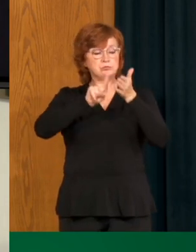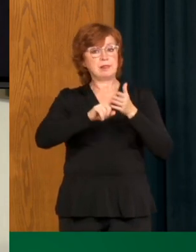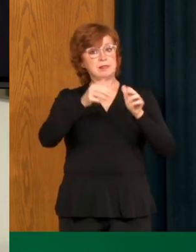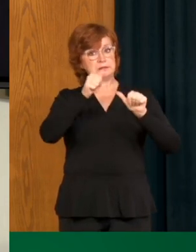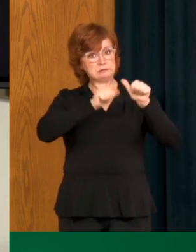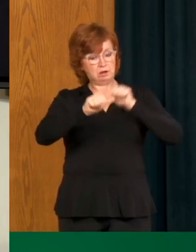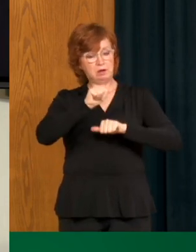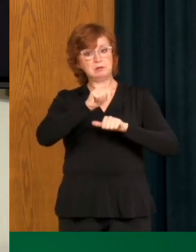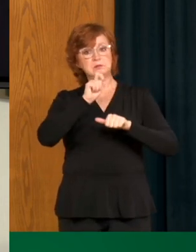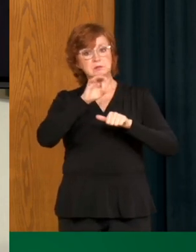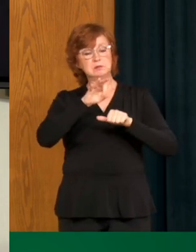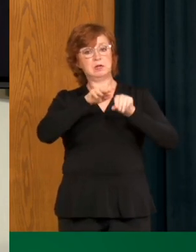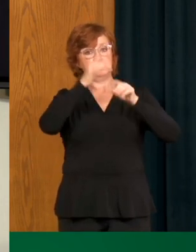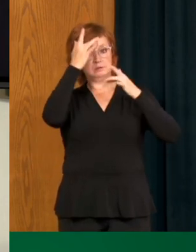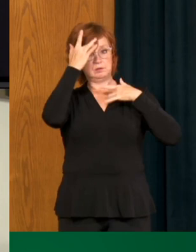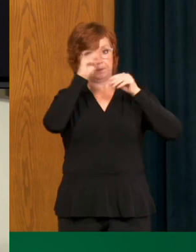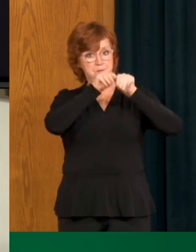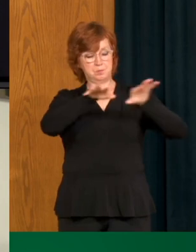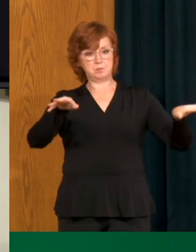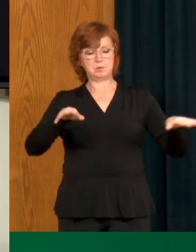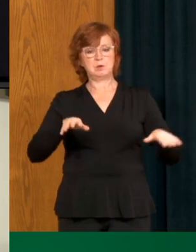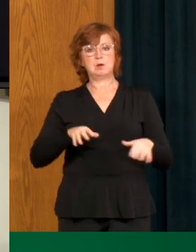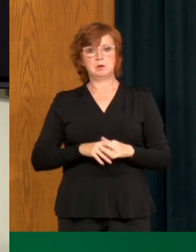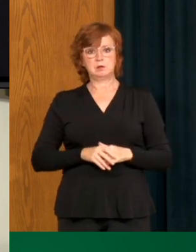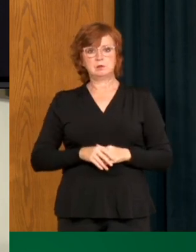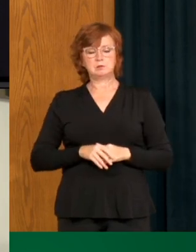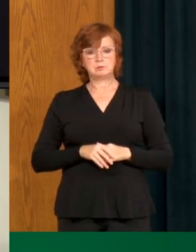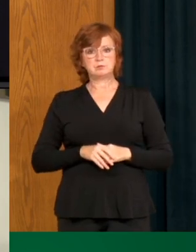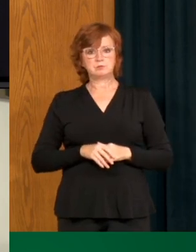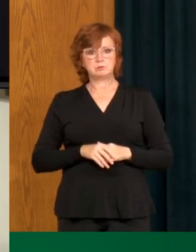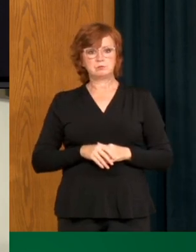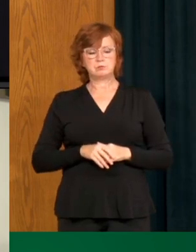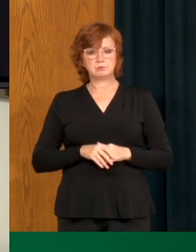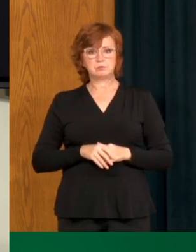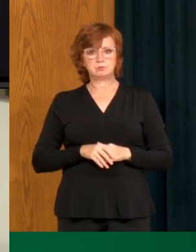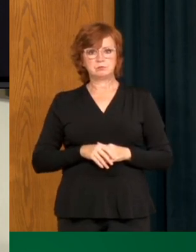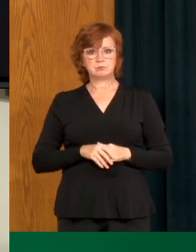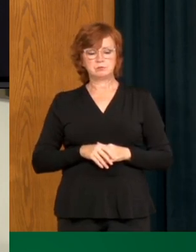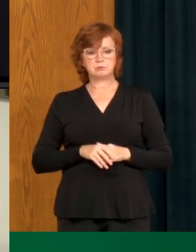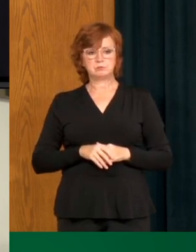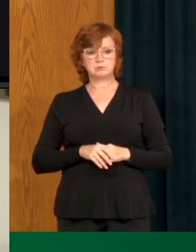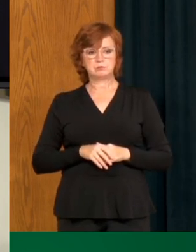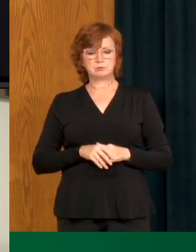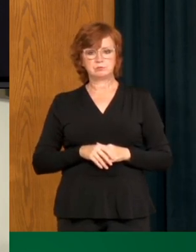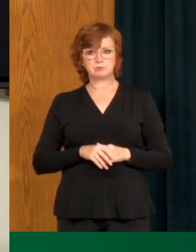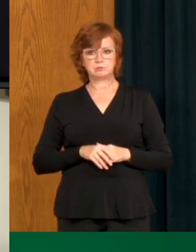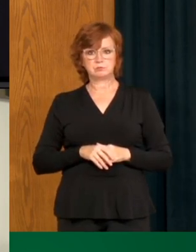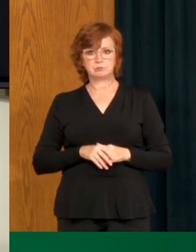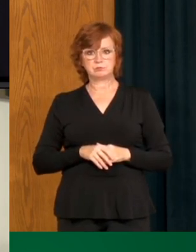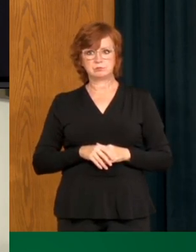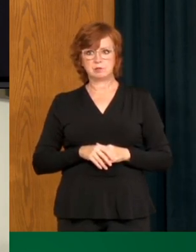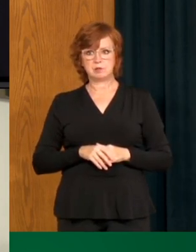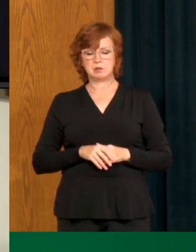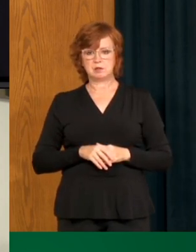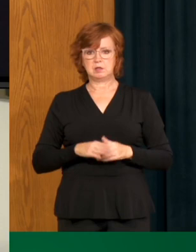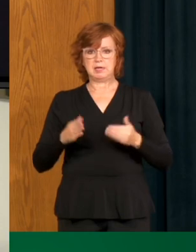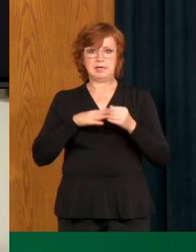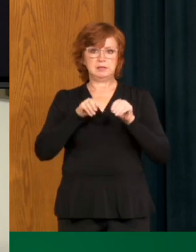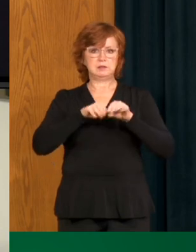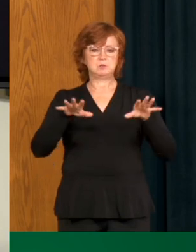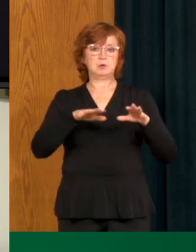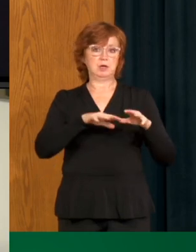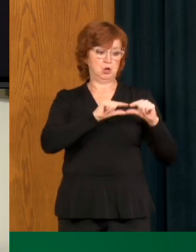outbreaks do propagate or spread within groups that interact with each other. And again,